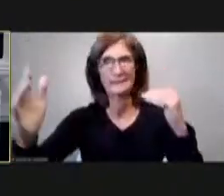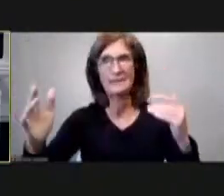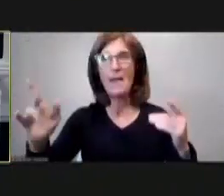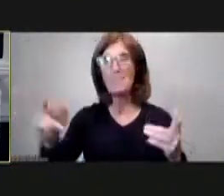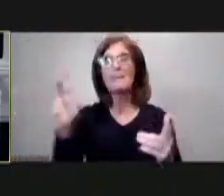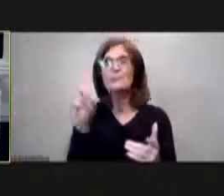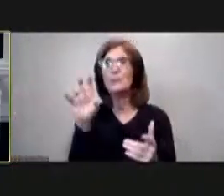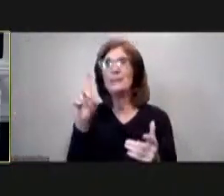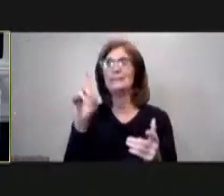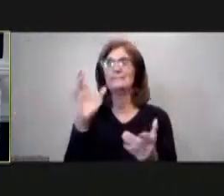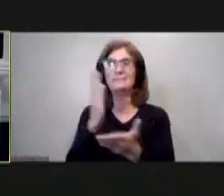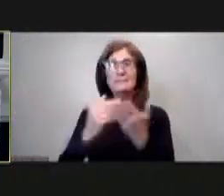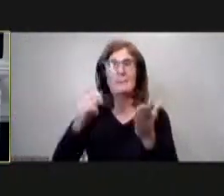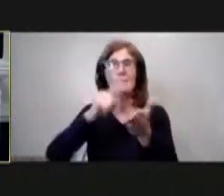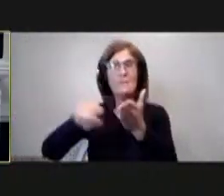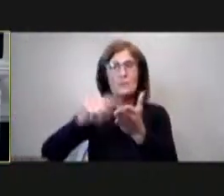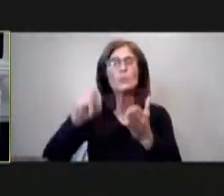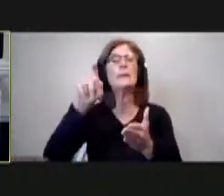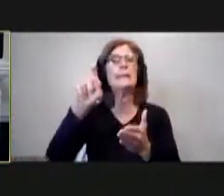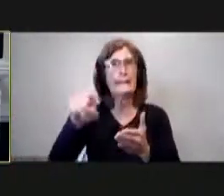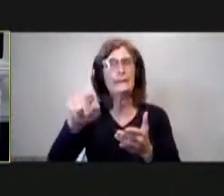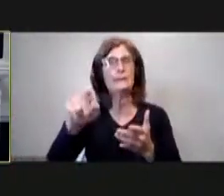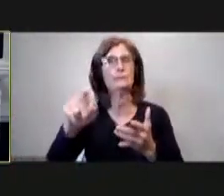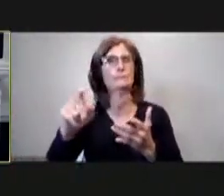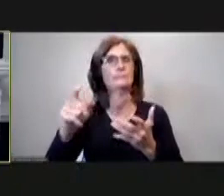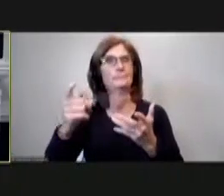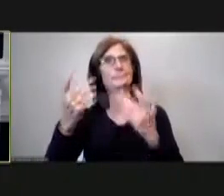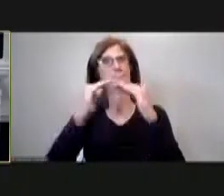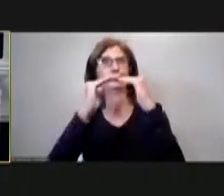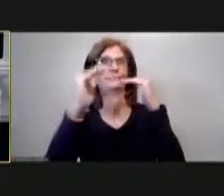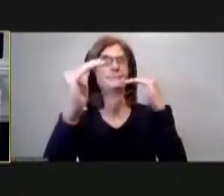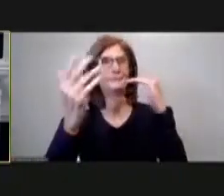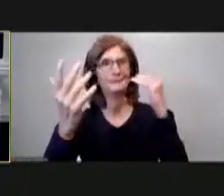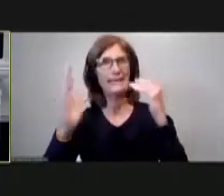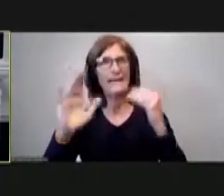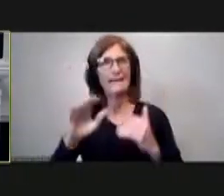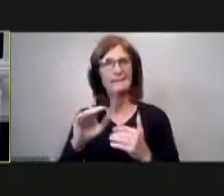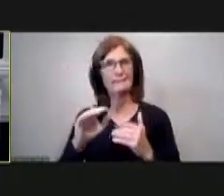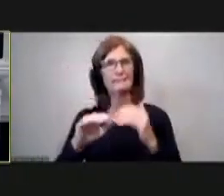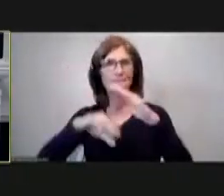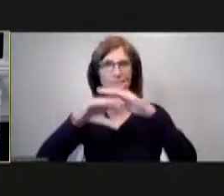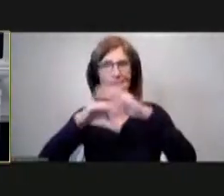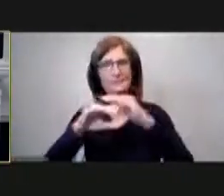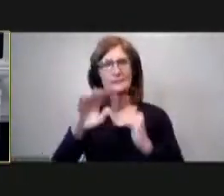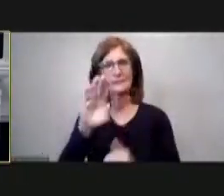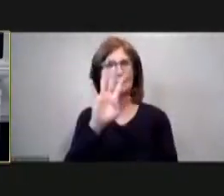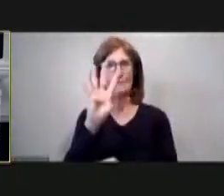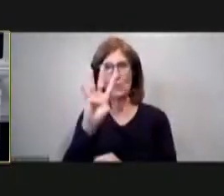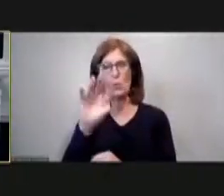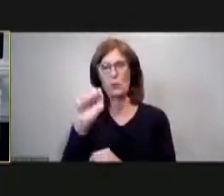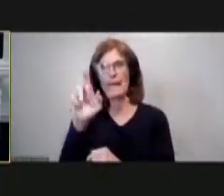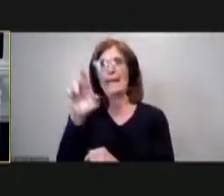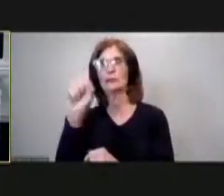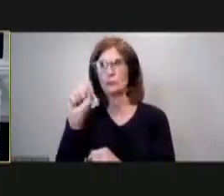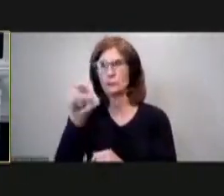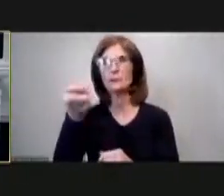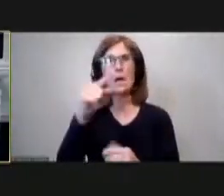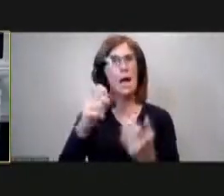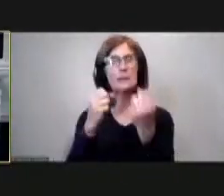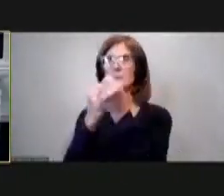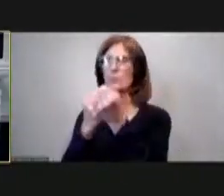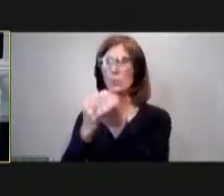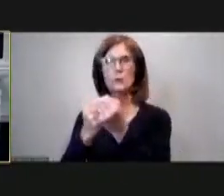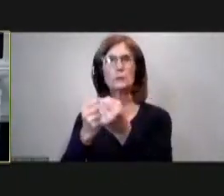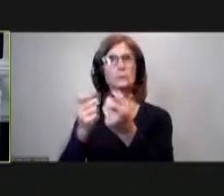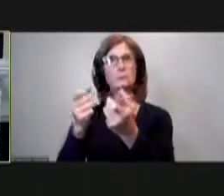research what you need for a rectangular field especially um so i'm supportive of upgrading um our athletic